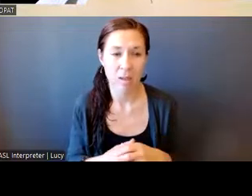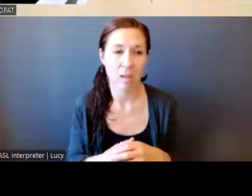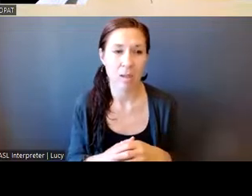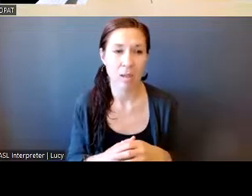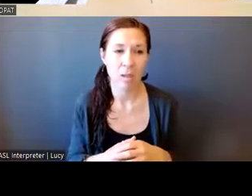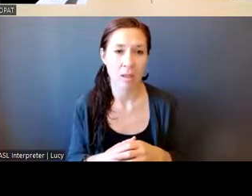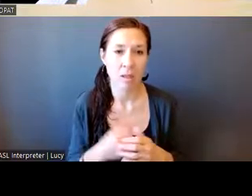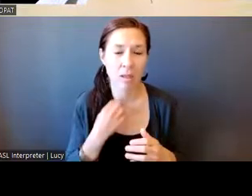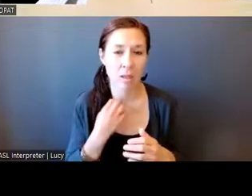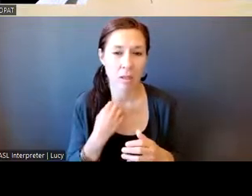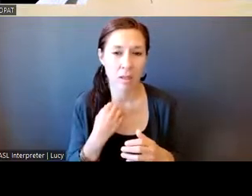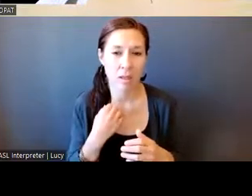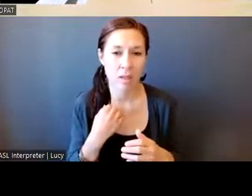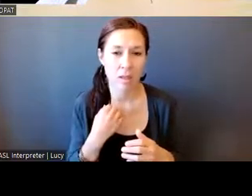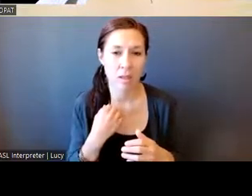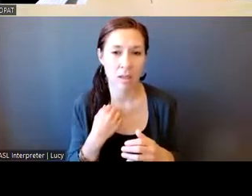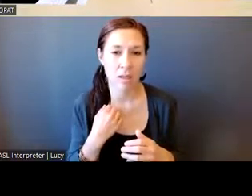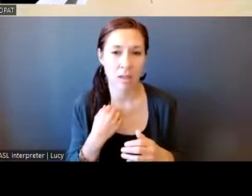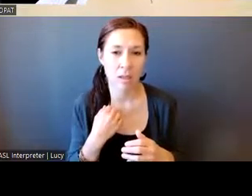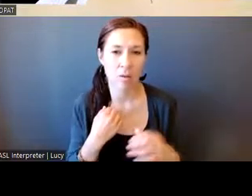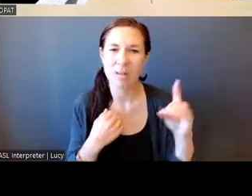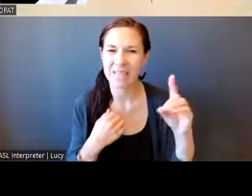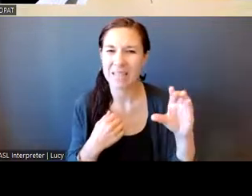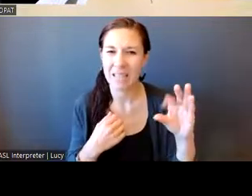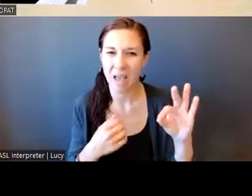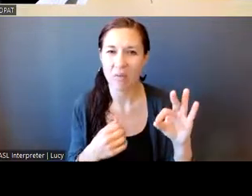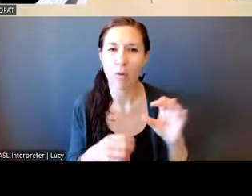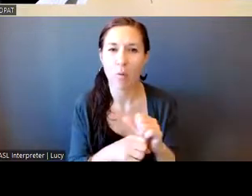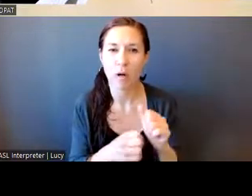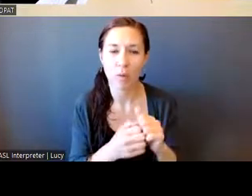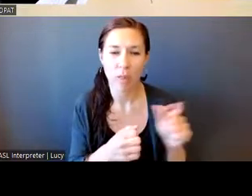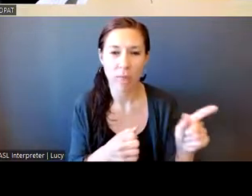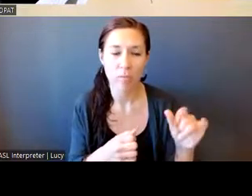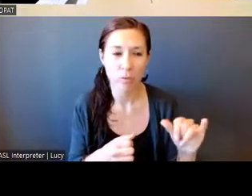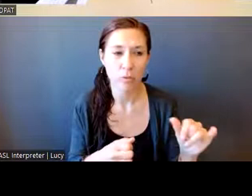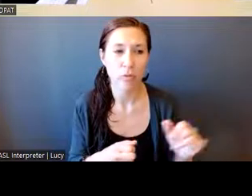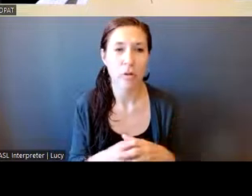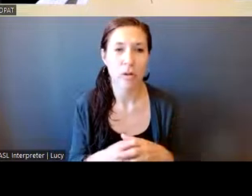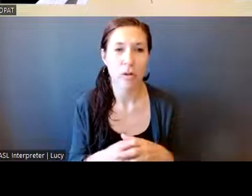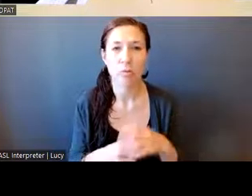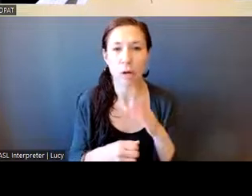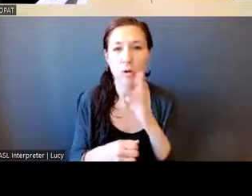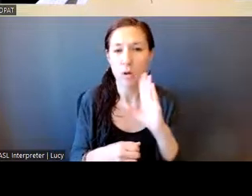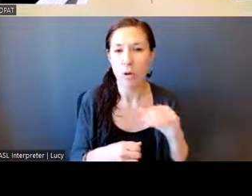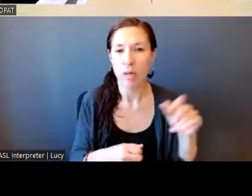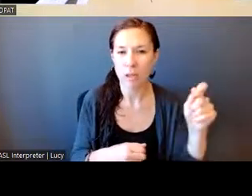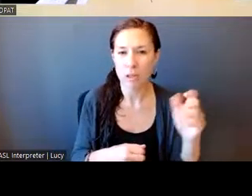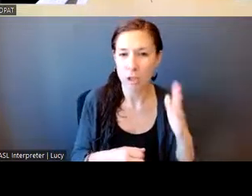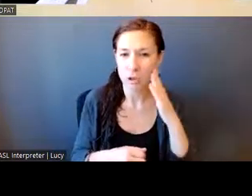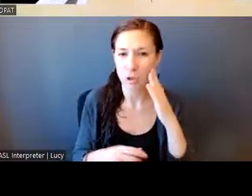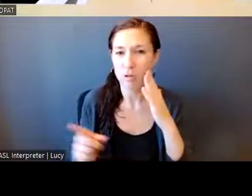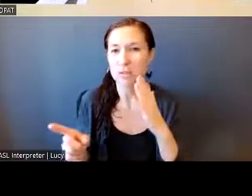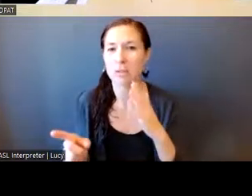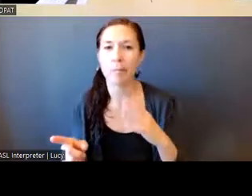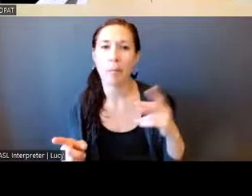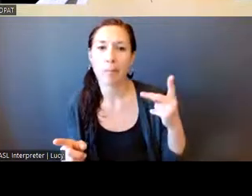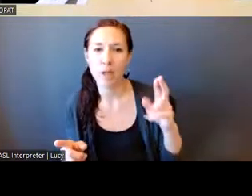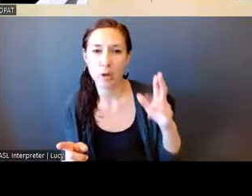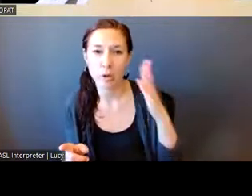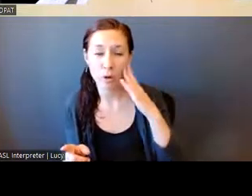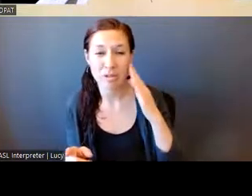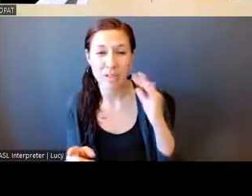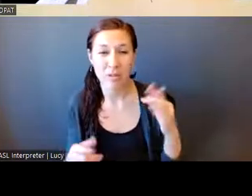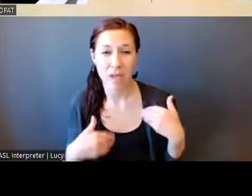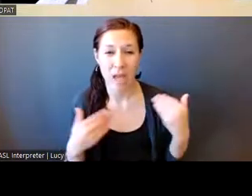Judge, I'm pretty sure you know this and Peter, and I know this as attorneys, um, but when young, um, people have negative